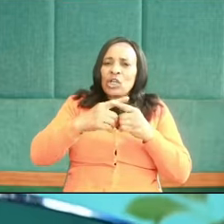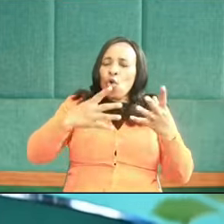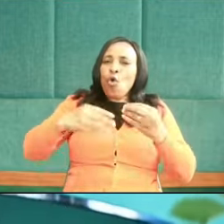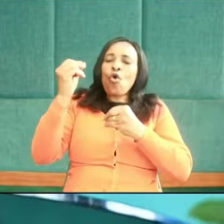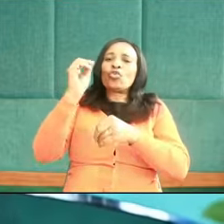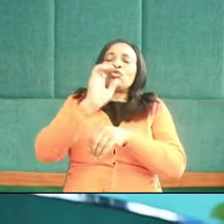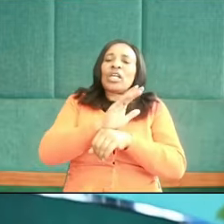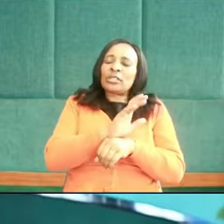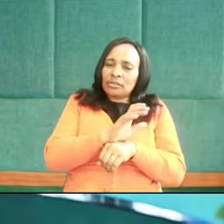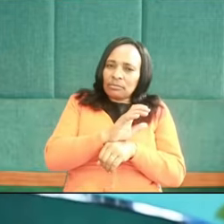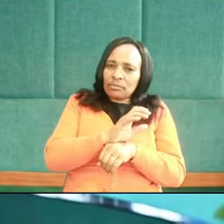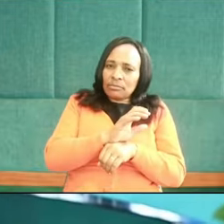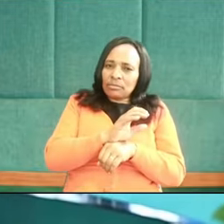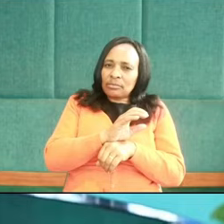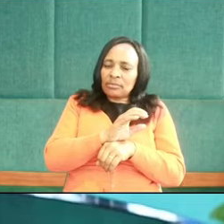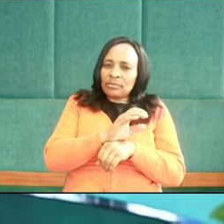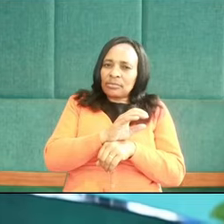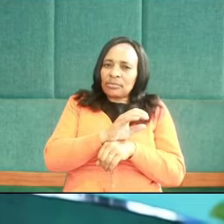to church.